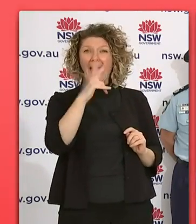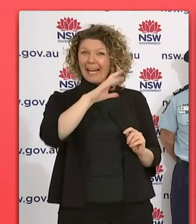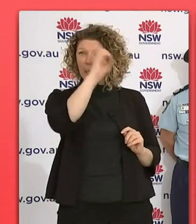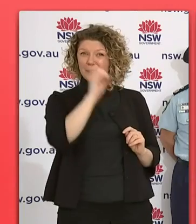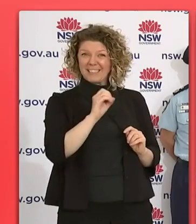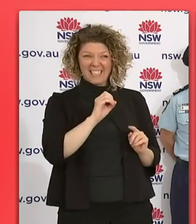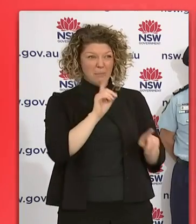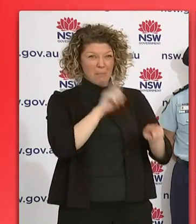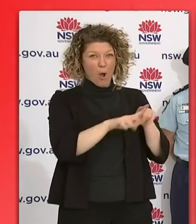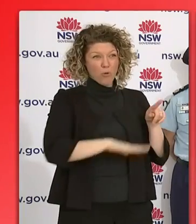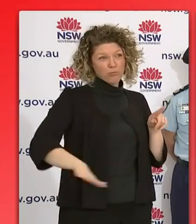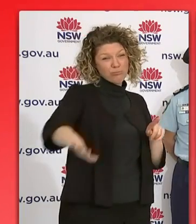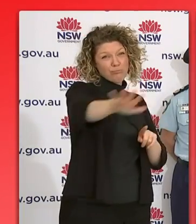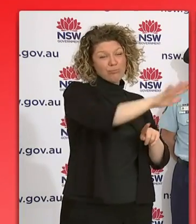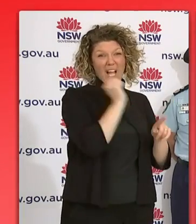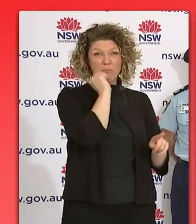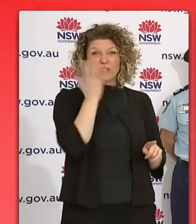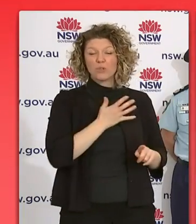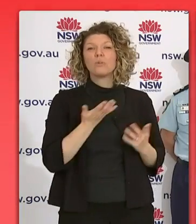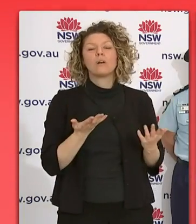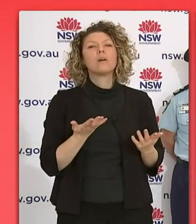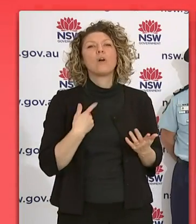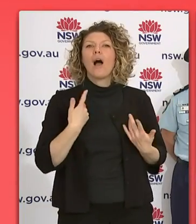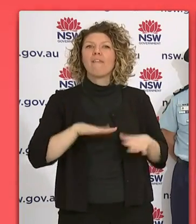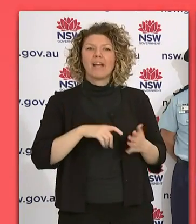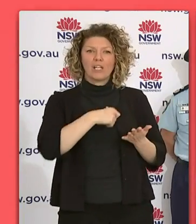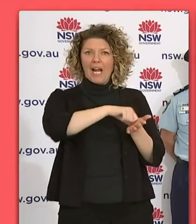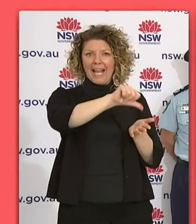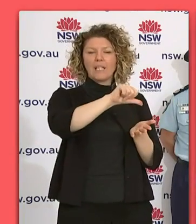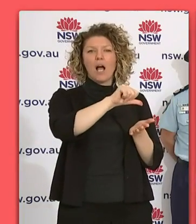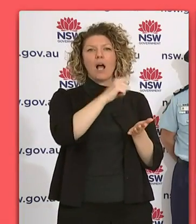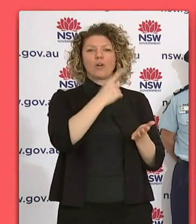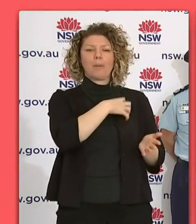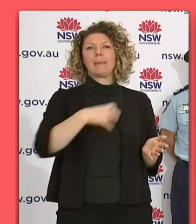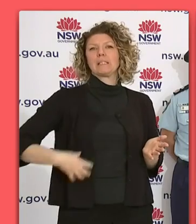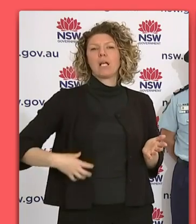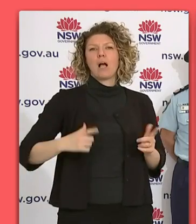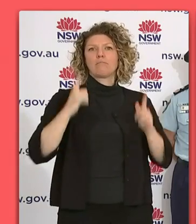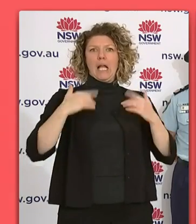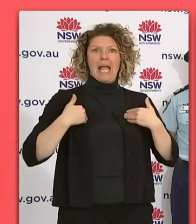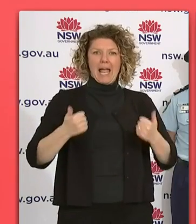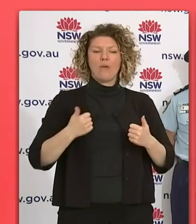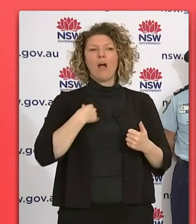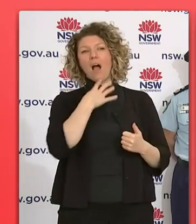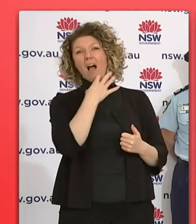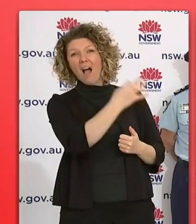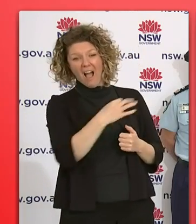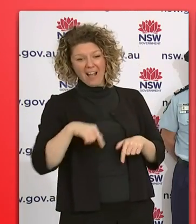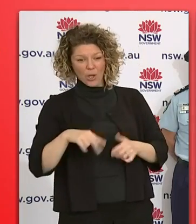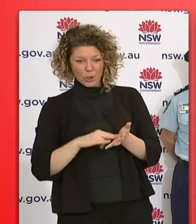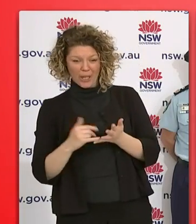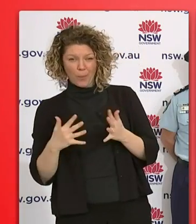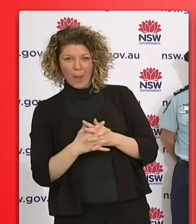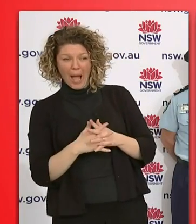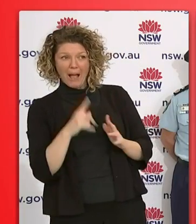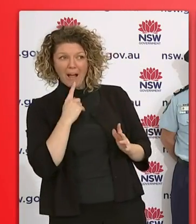community, give or take. And I pointed out to him on behalf of the state government that we